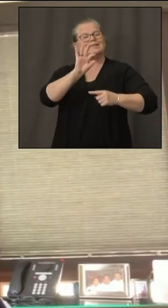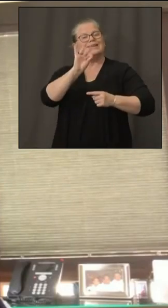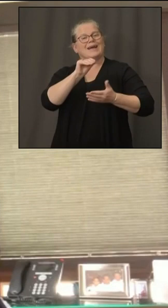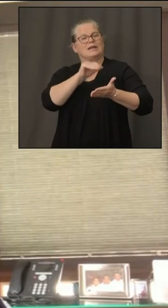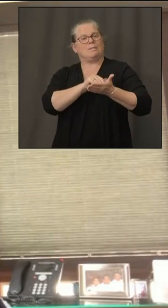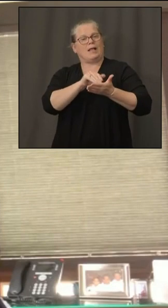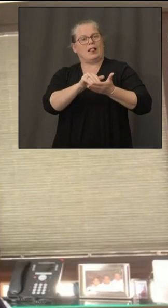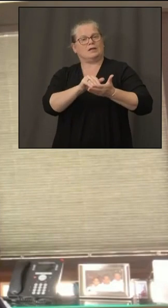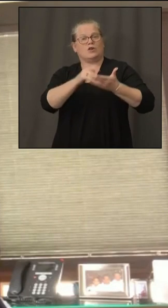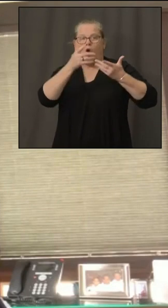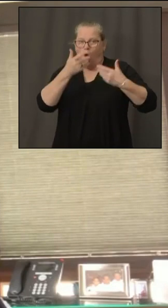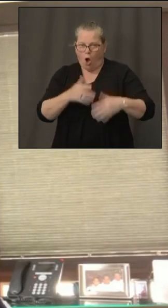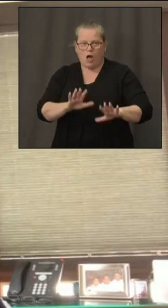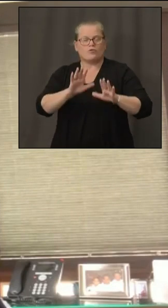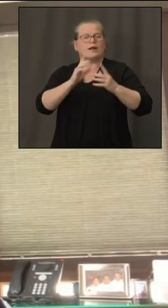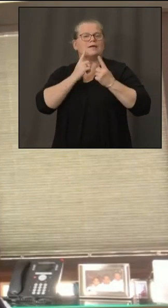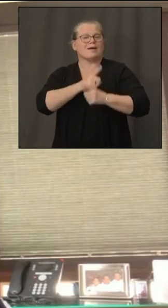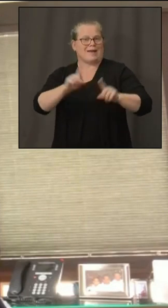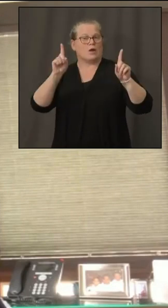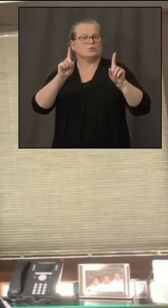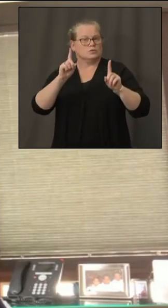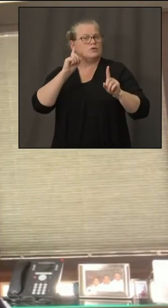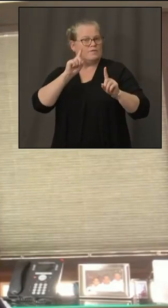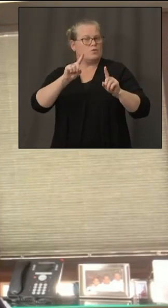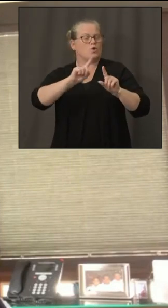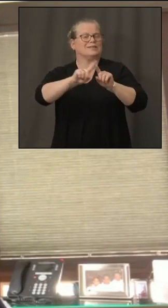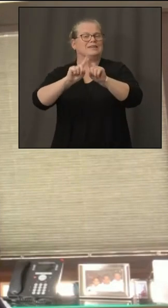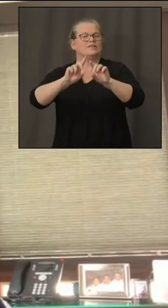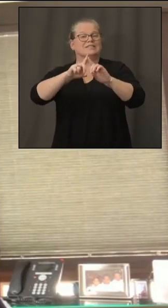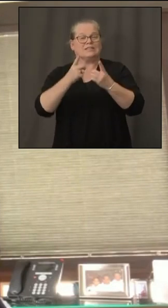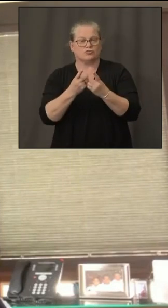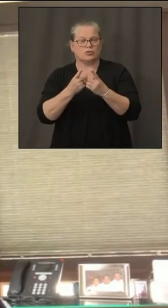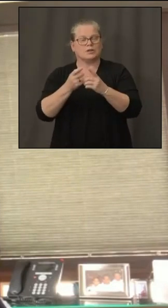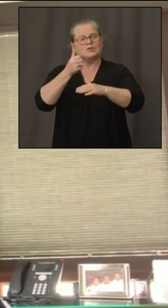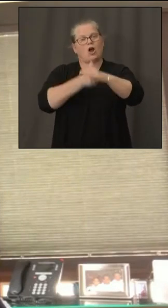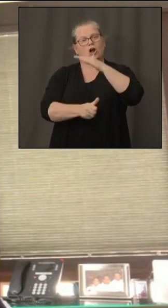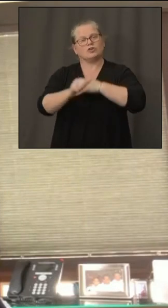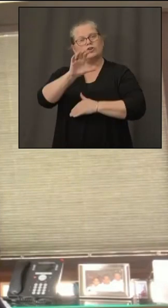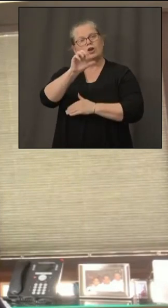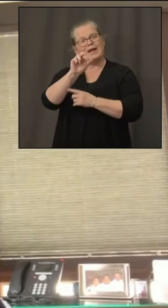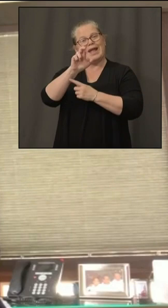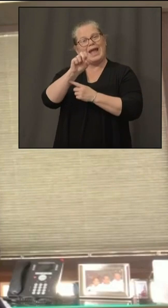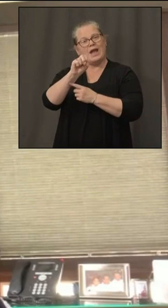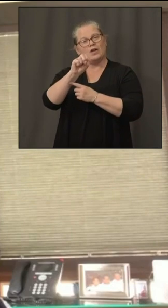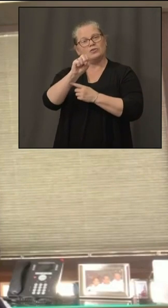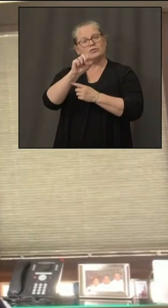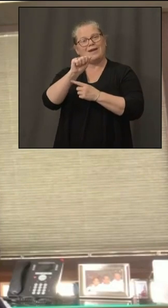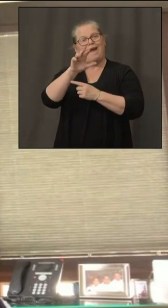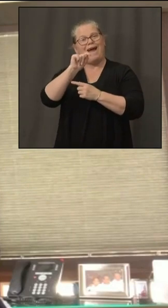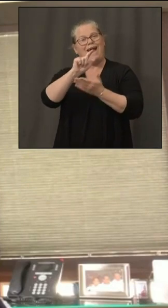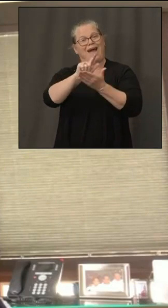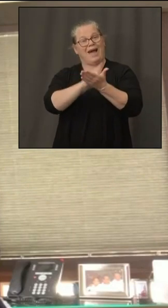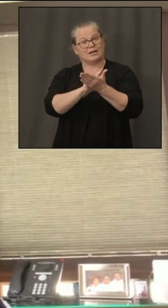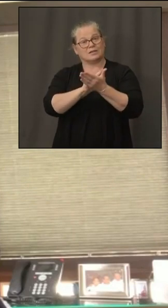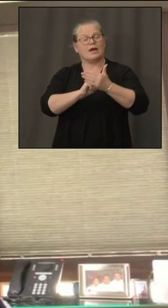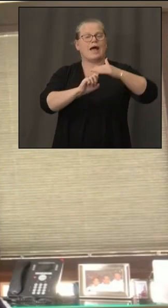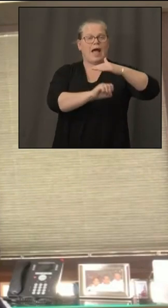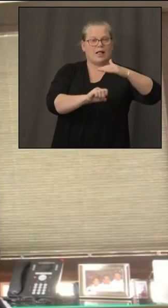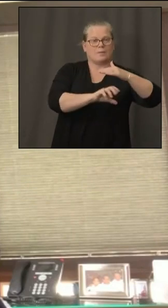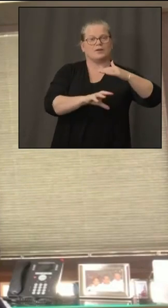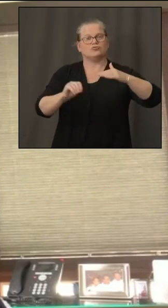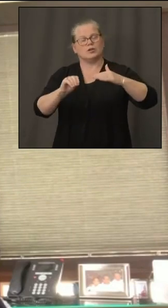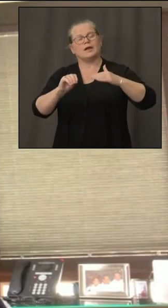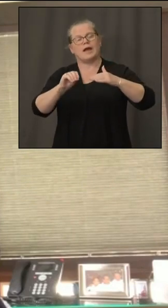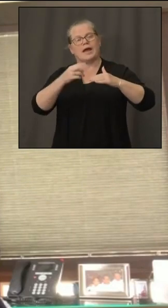has already been announced to districts through the cares act elementary and secondary education relief